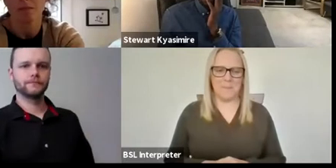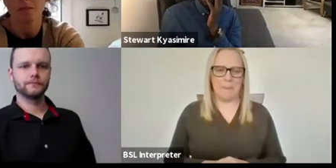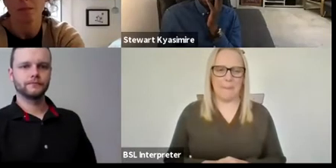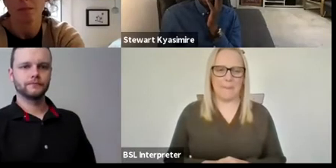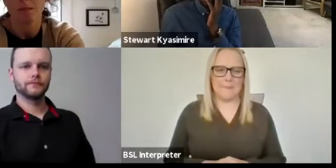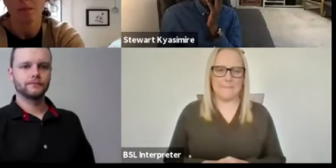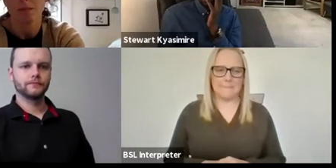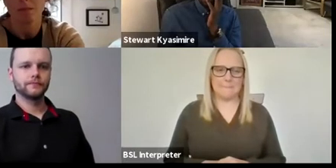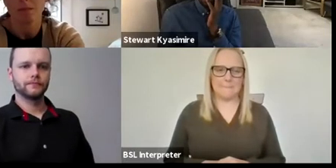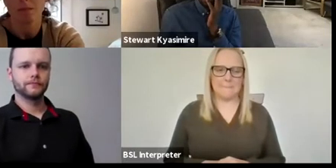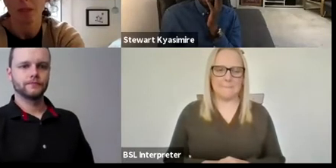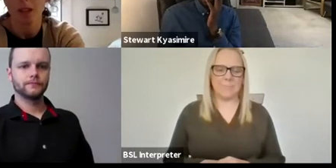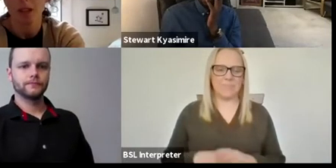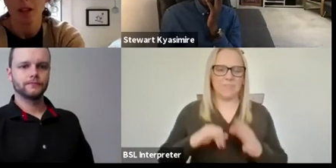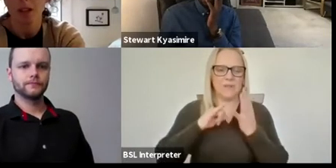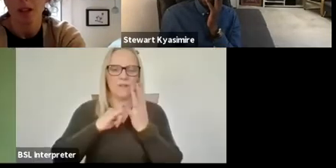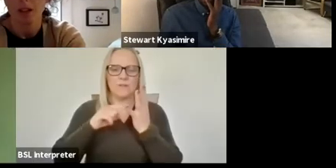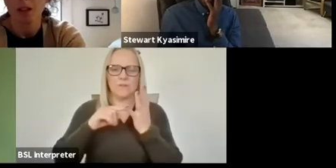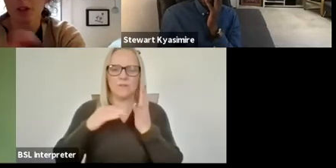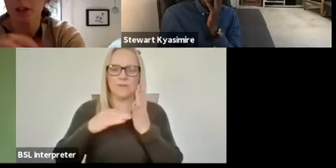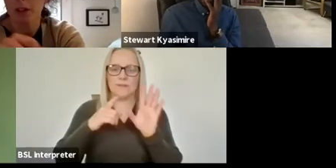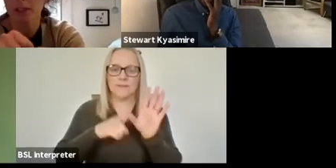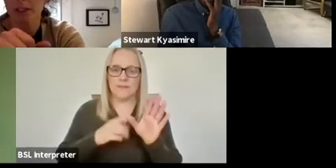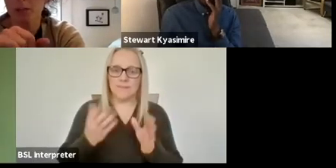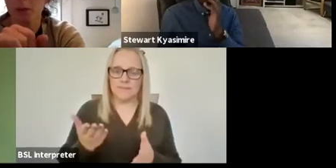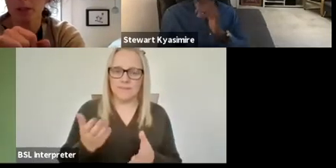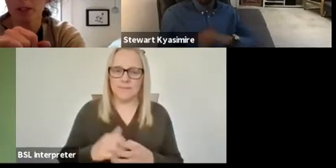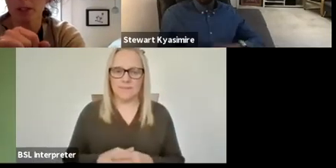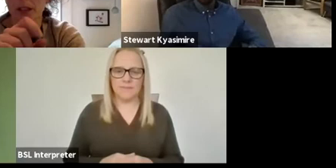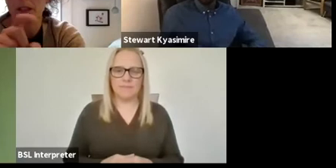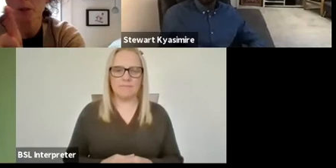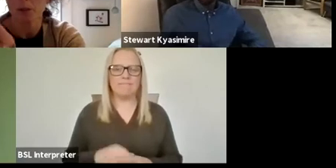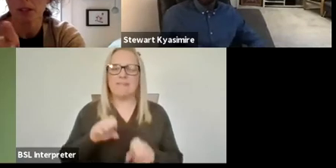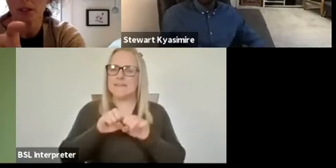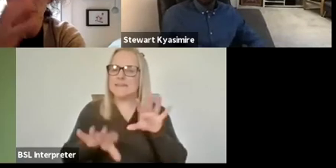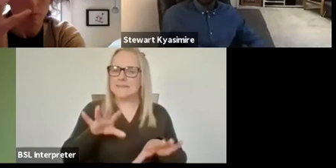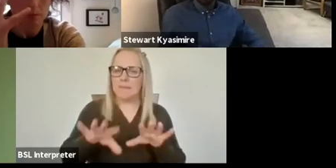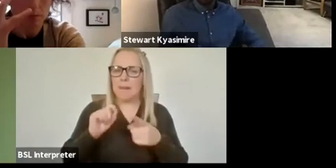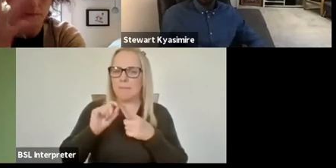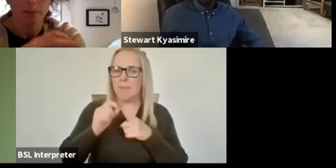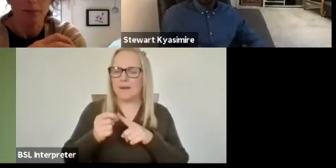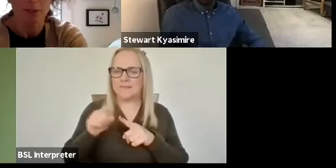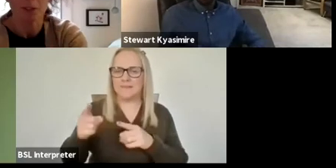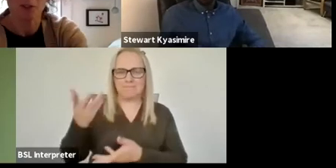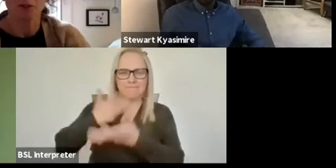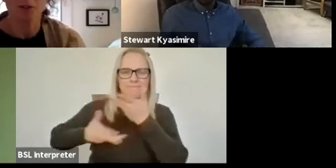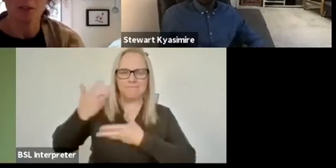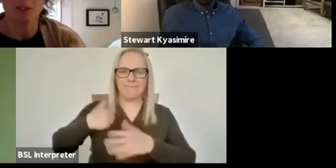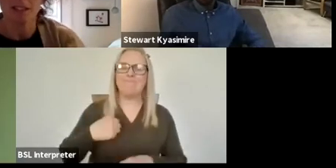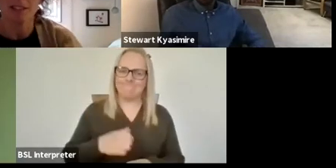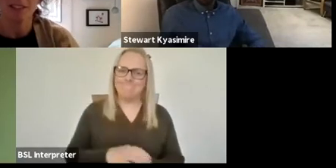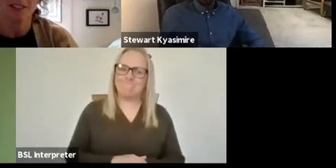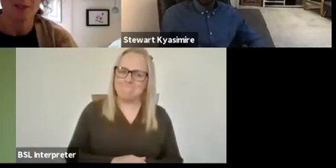yeah and susie you want to come in so a similar point to corinne i was nodding you don't nod